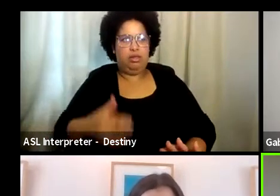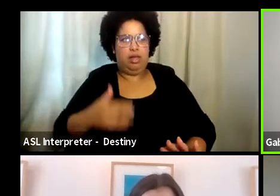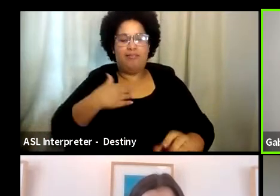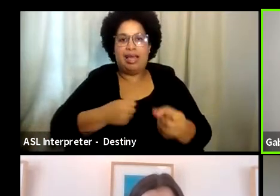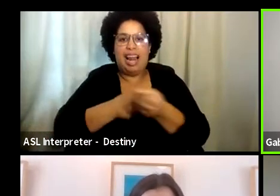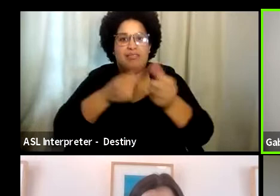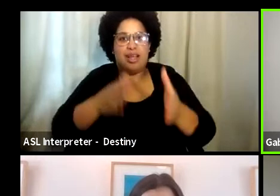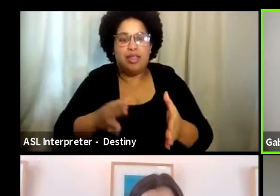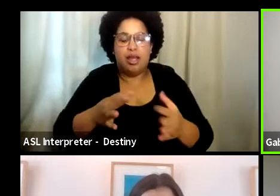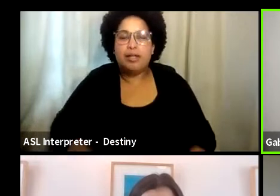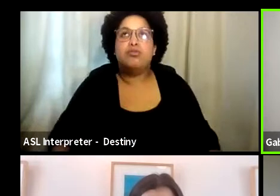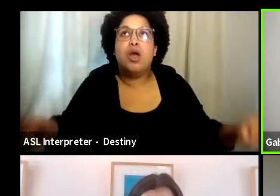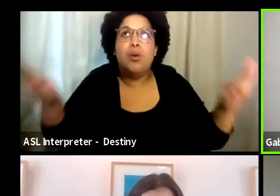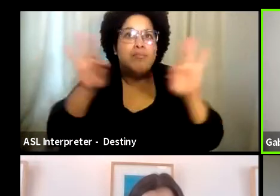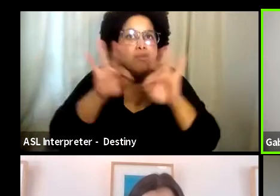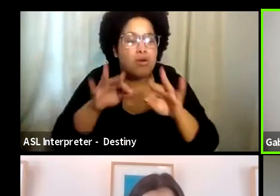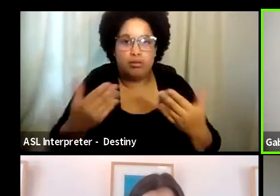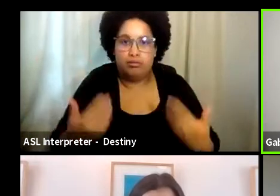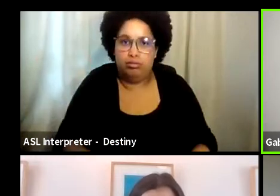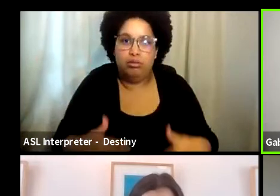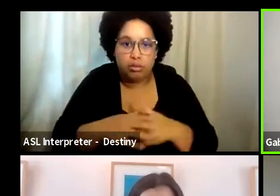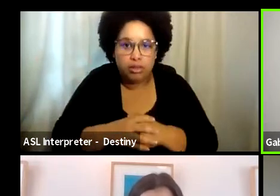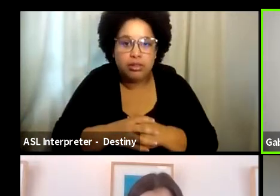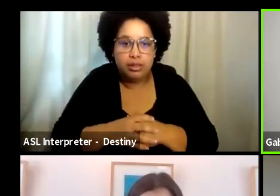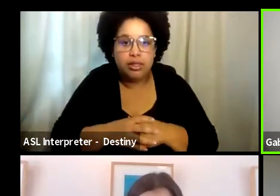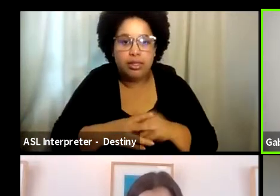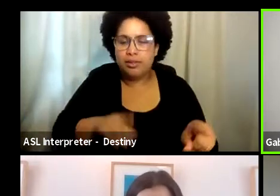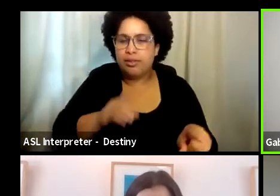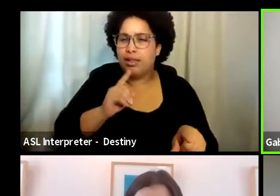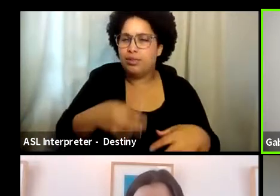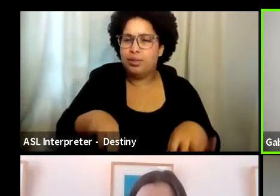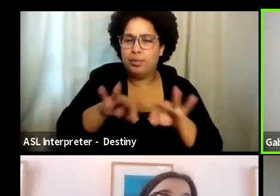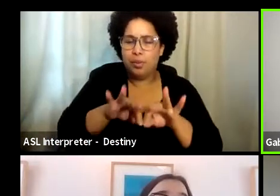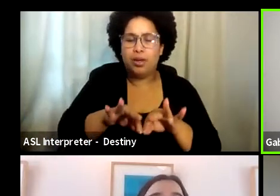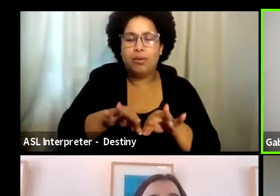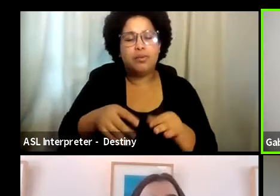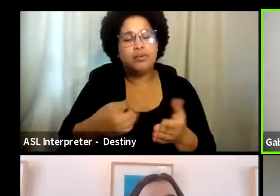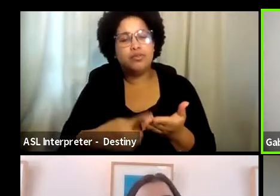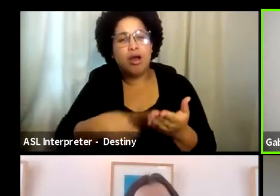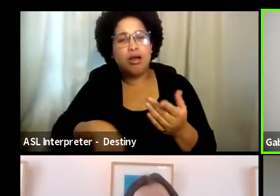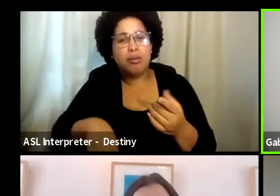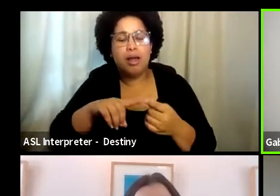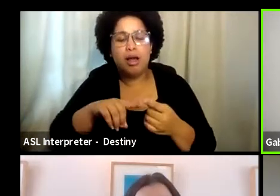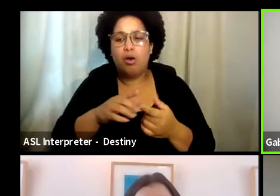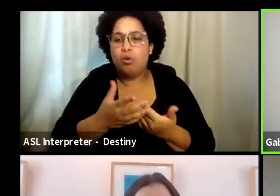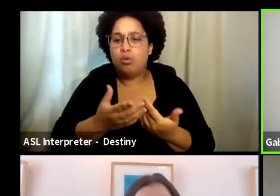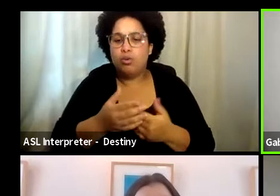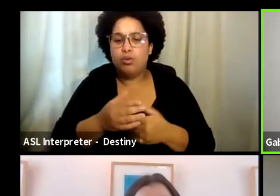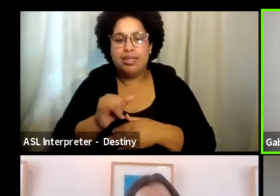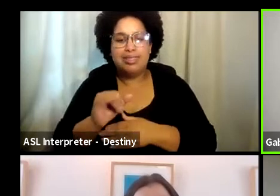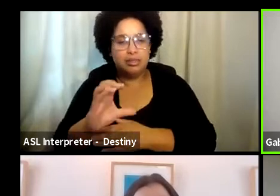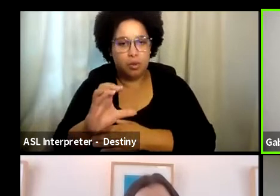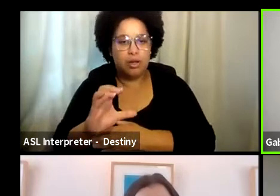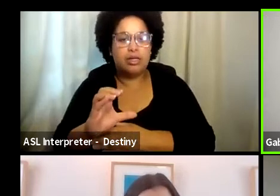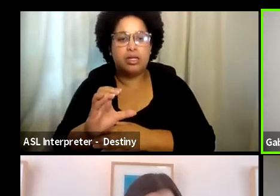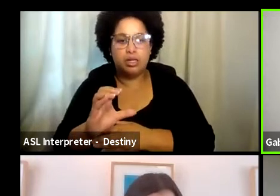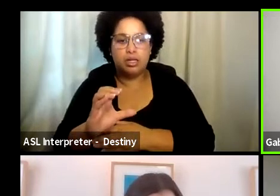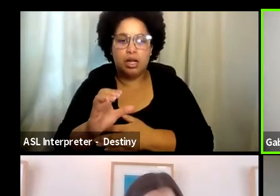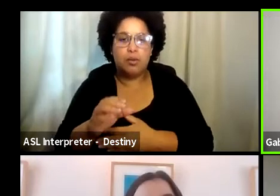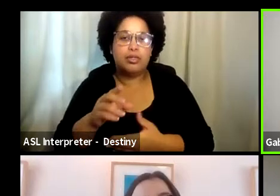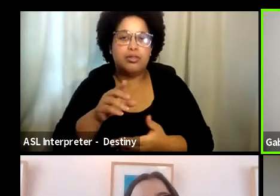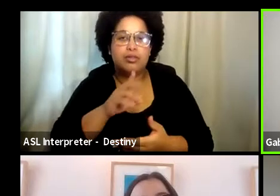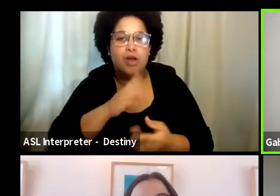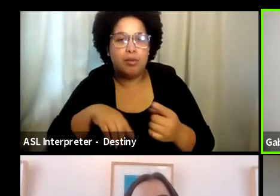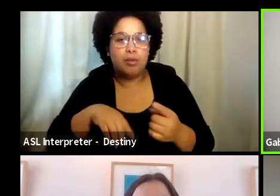That was really important. Thank you. That's, I think it was important to know that when we were talking about, uh, intimacy coordinator, and we've mentioned the hyper